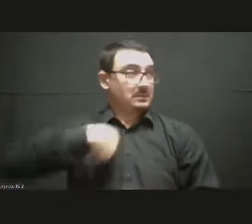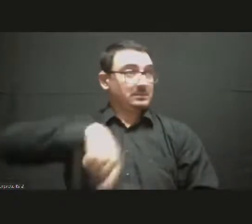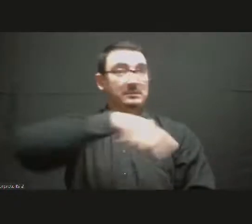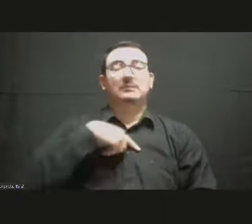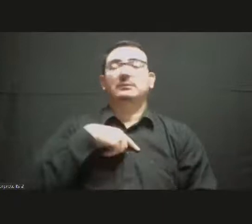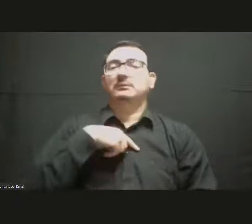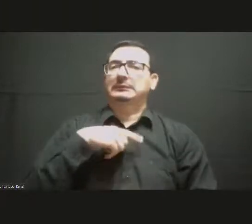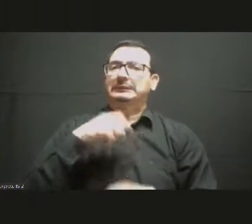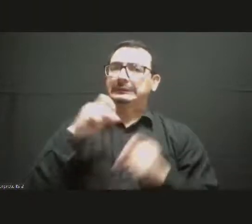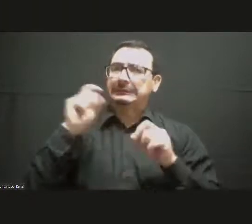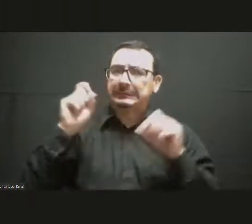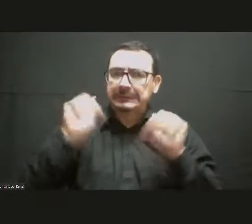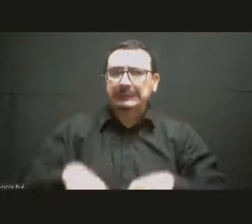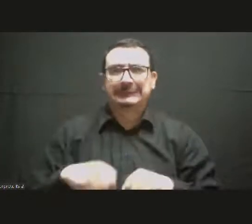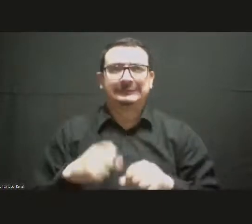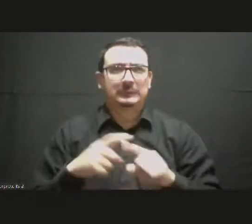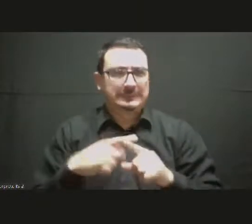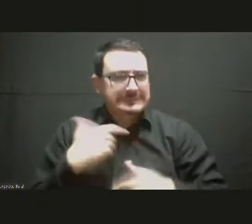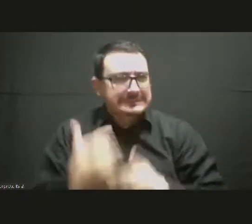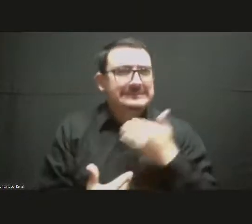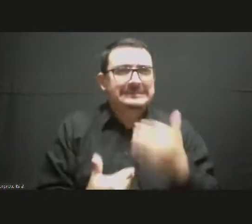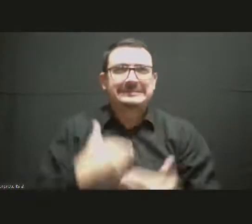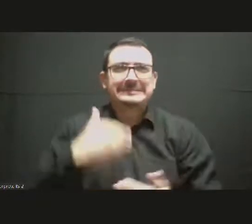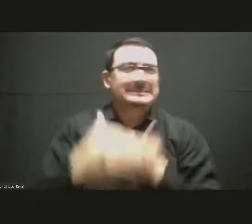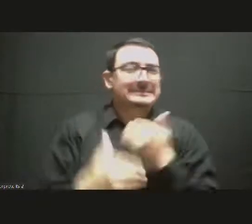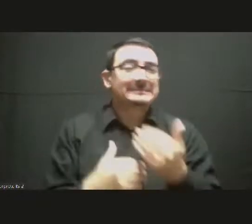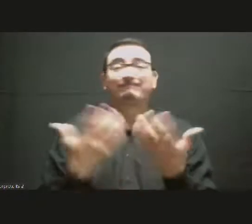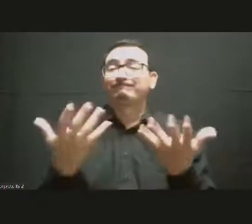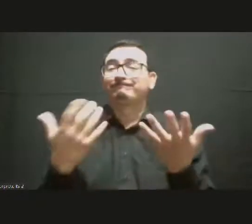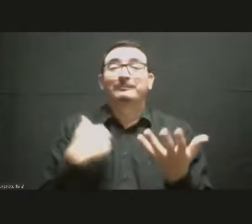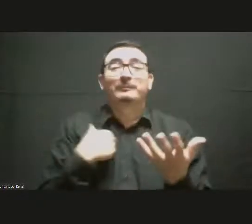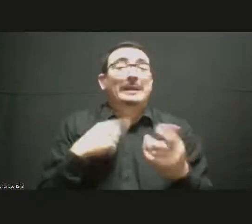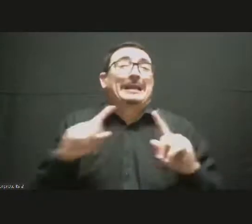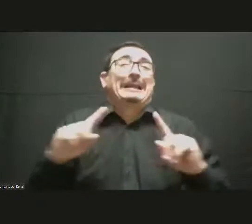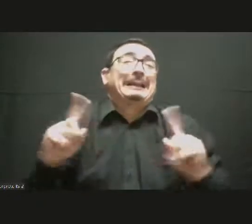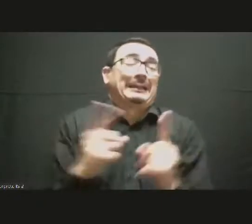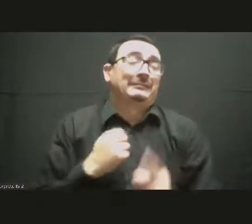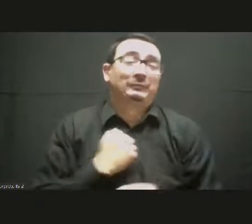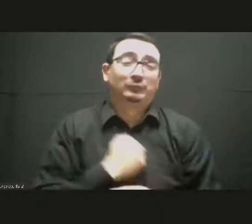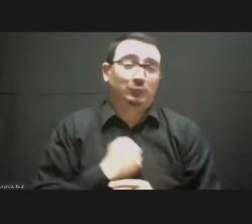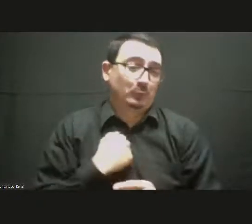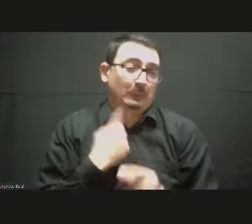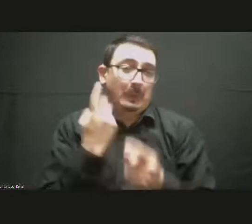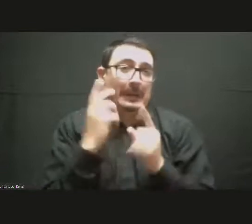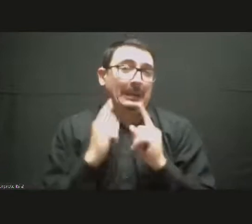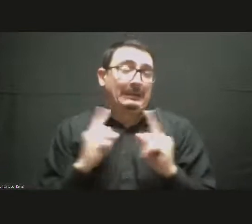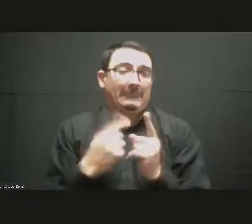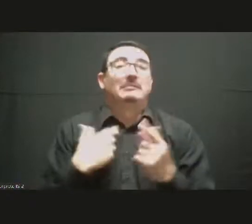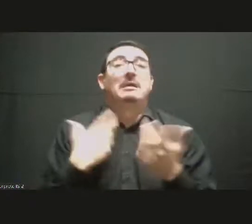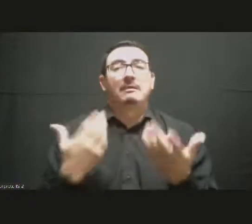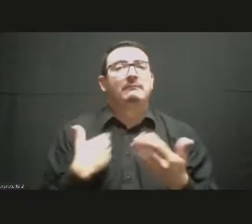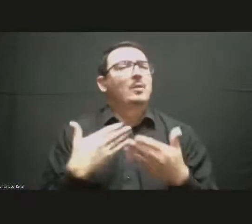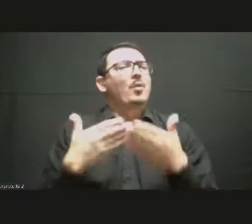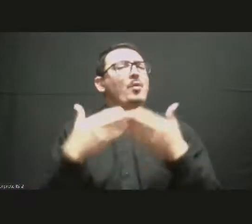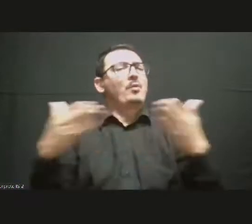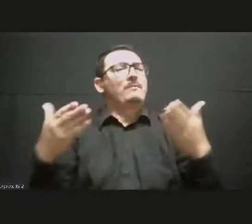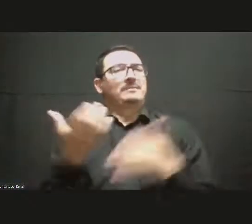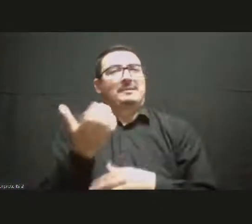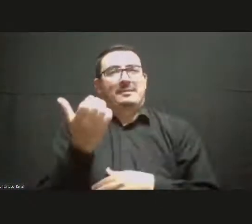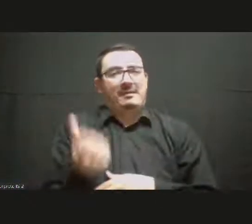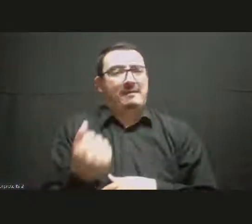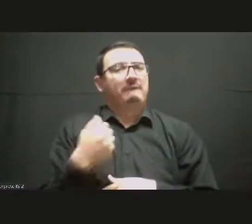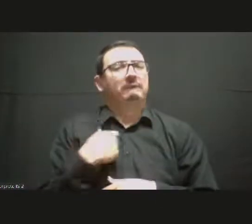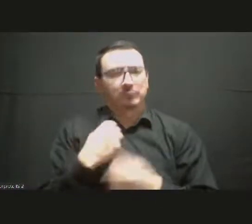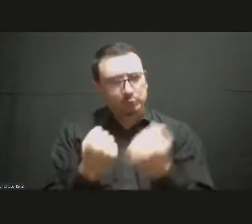an end here. But let me say that we are very open to taking our cooperation to the next level, so to say, and work